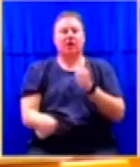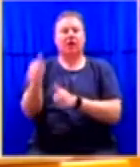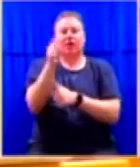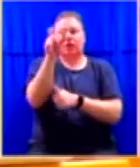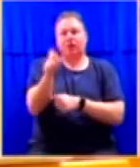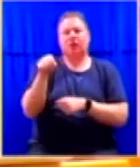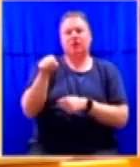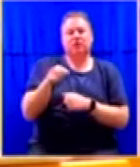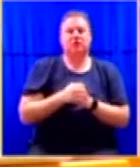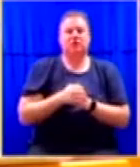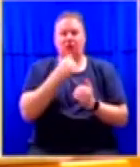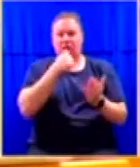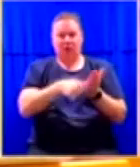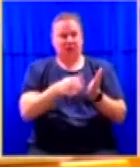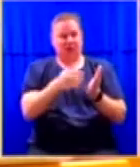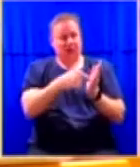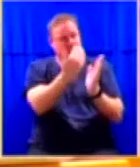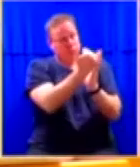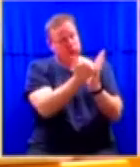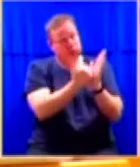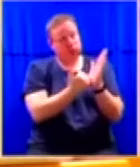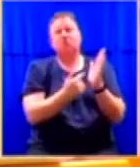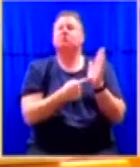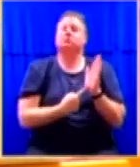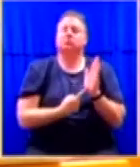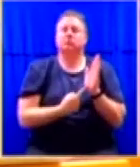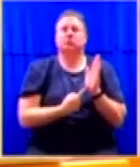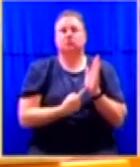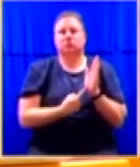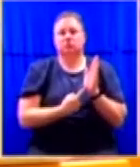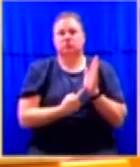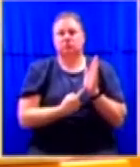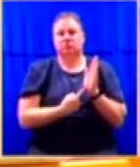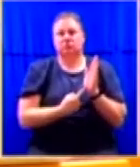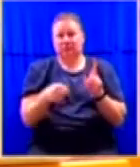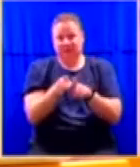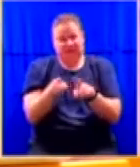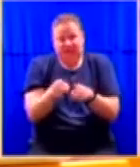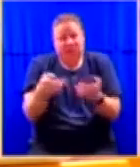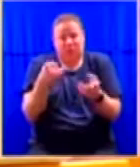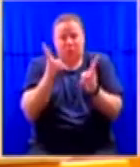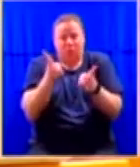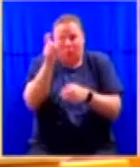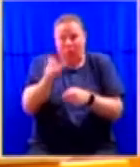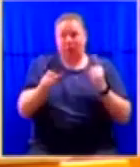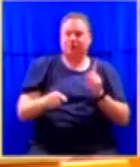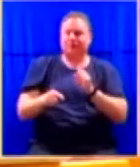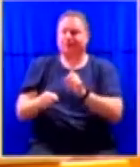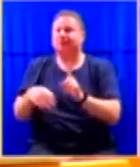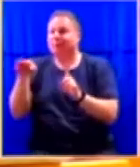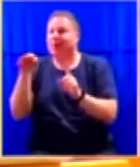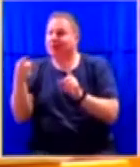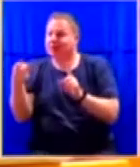obviously, a number of conditions. It is just like when you go to a bank and you go borrow money,